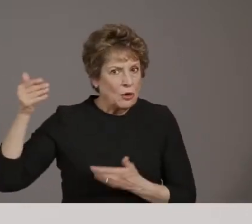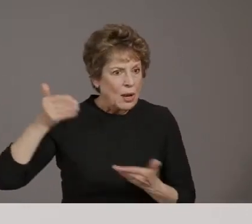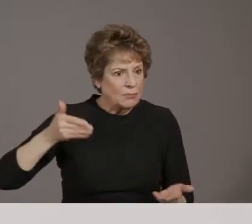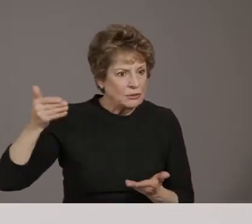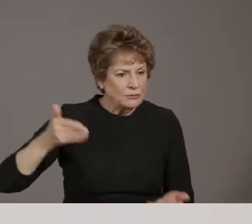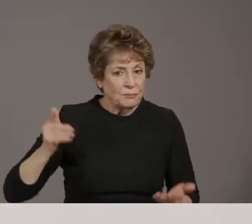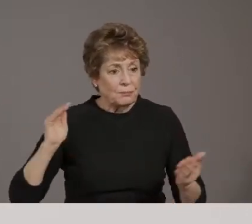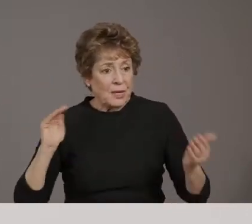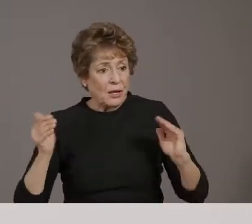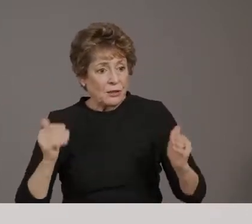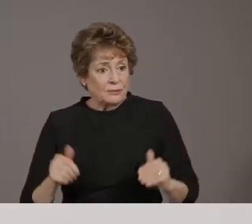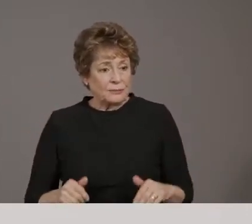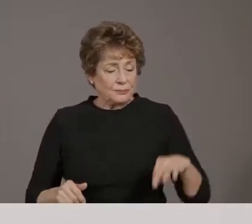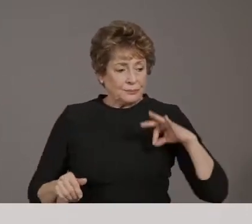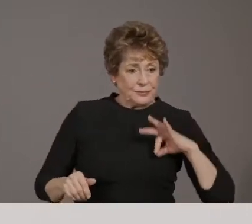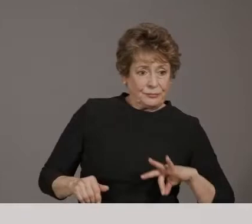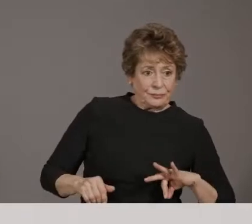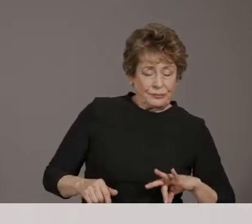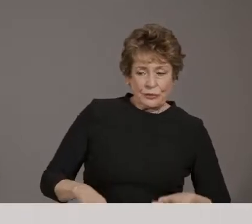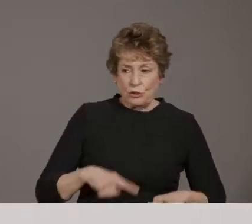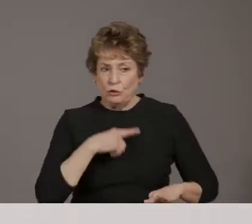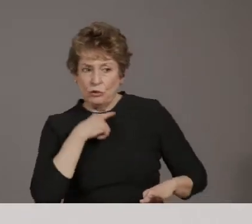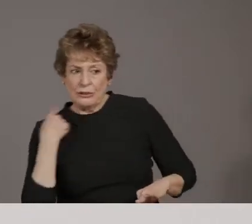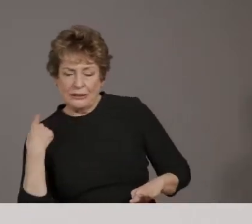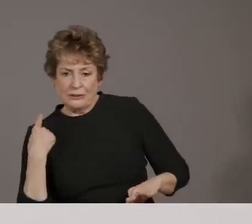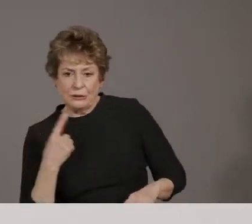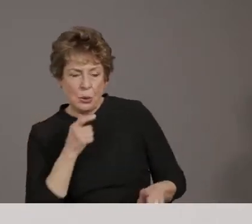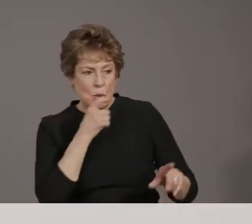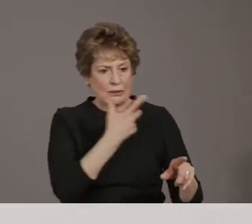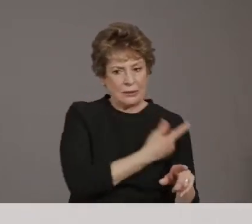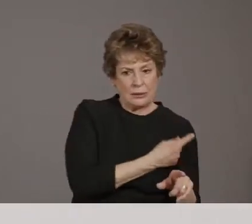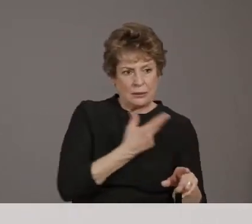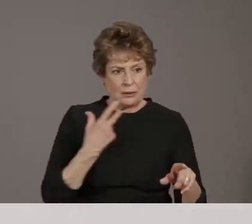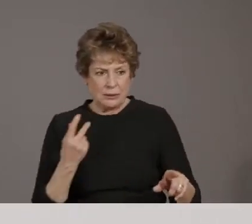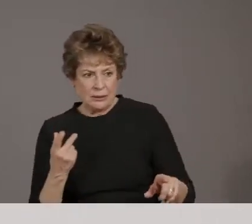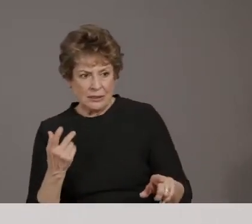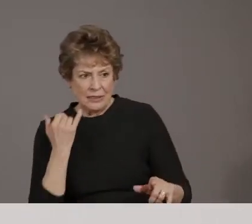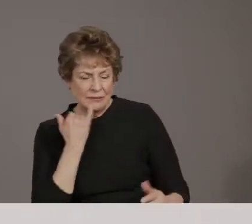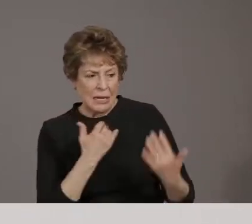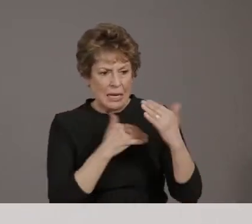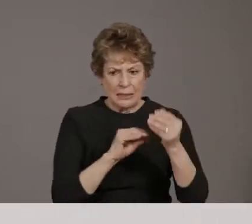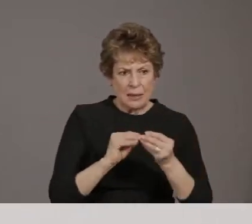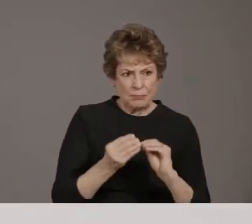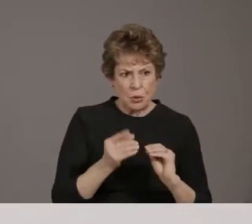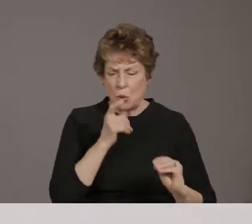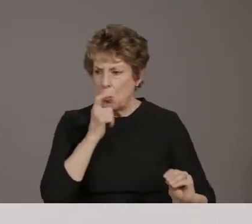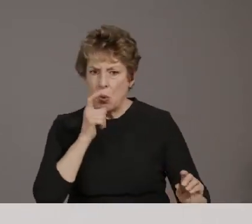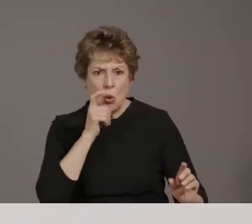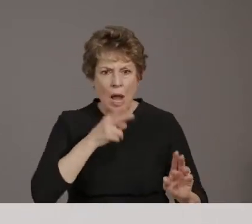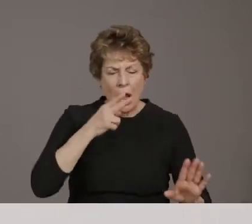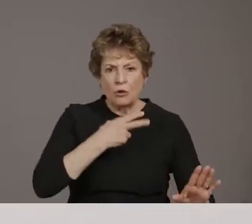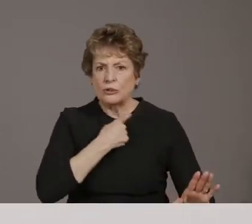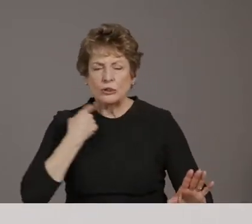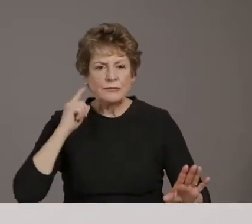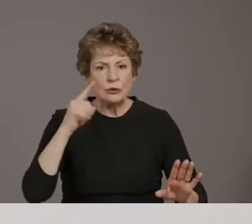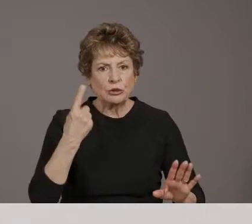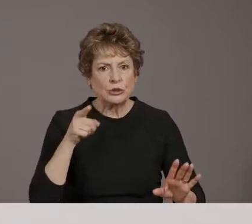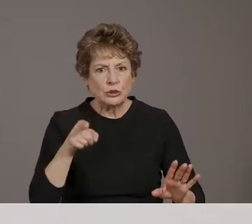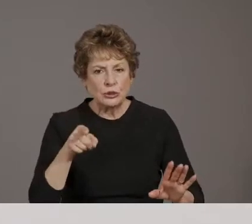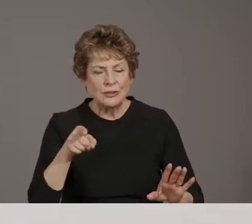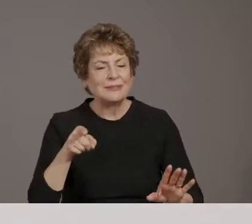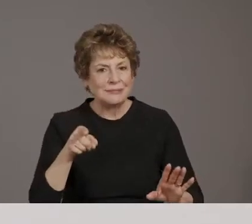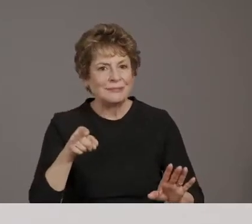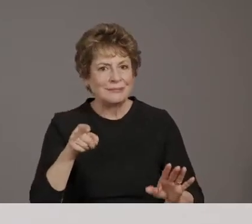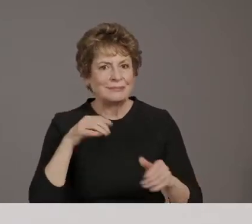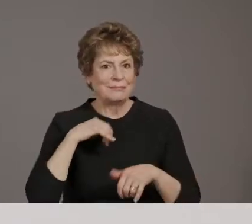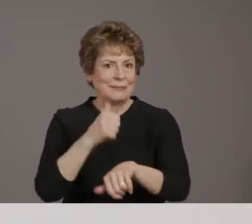who's getting vaccinated and when, when the, when the vaccine is limited. And so when you look at those people that have to, uh,